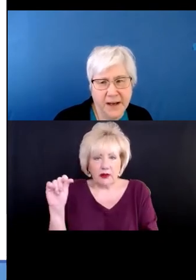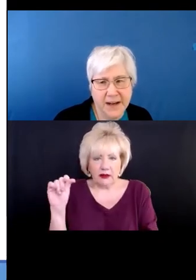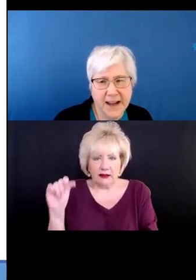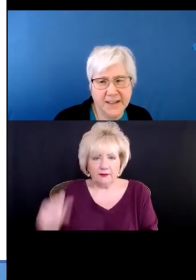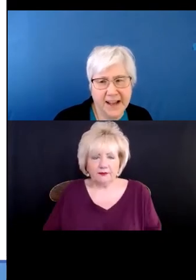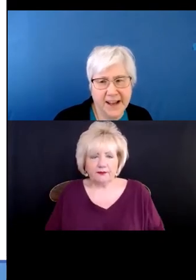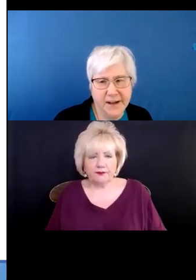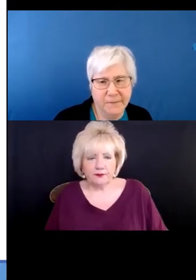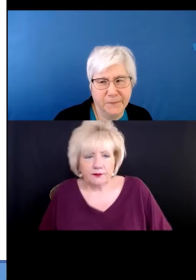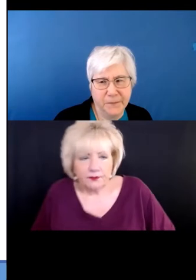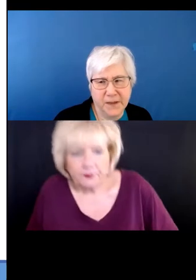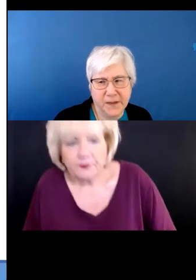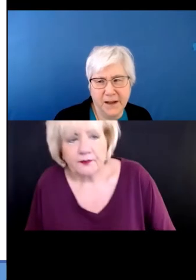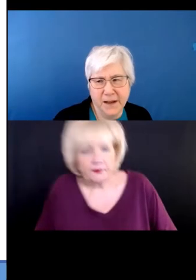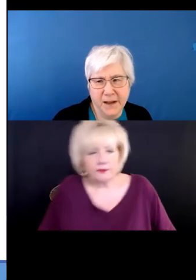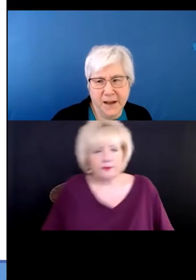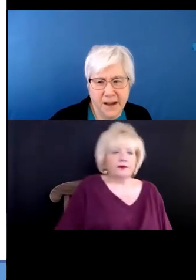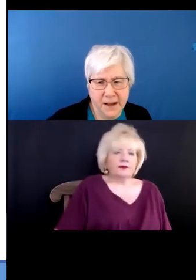Next slide.